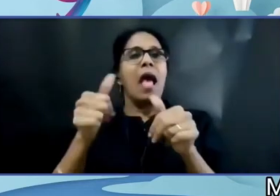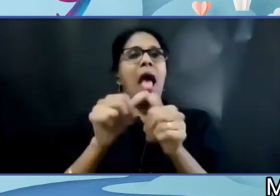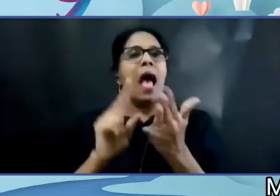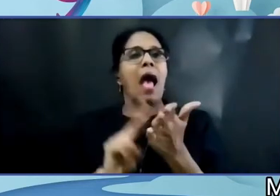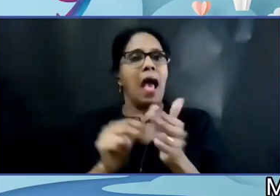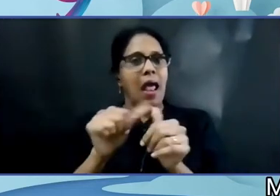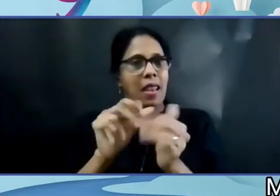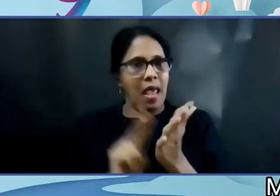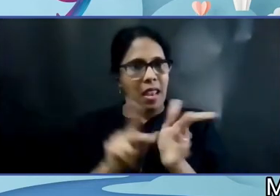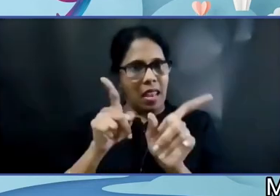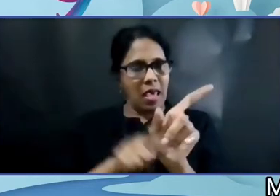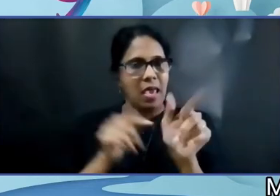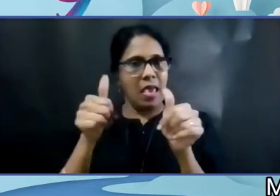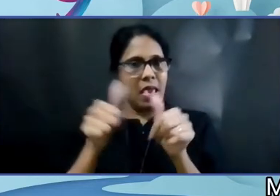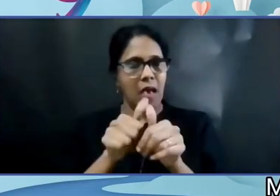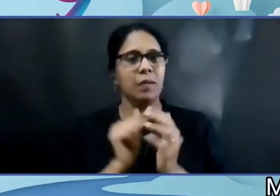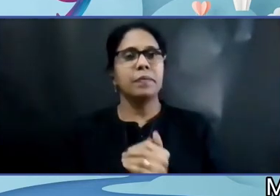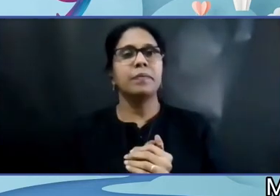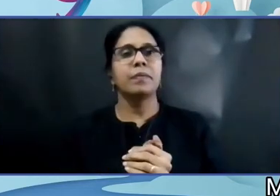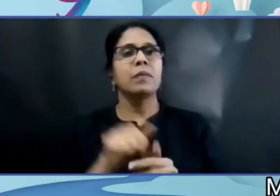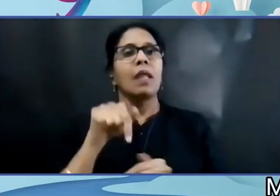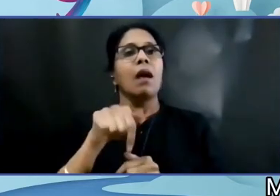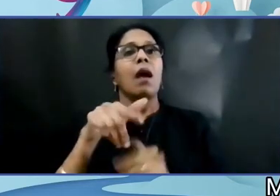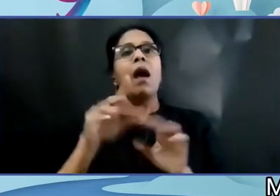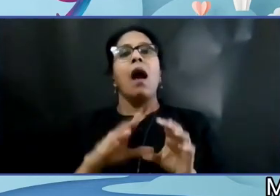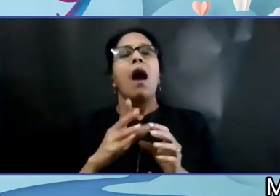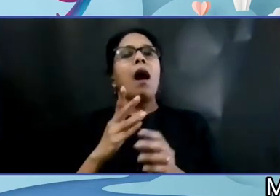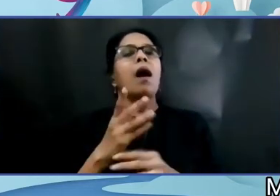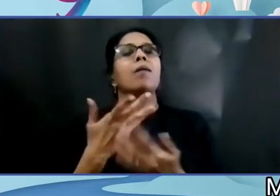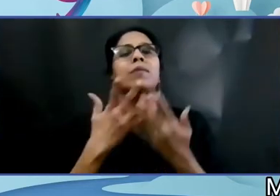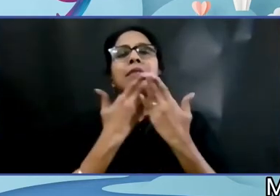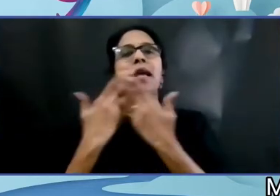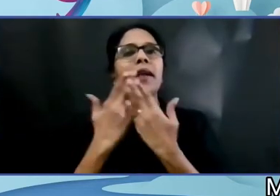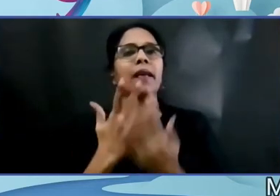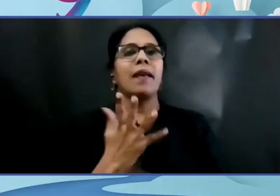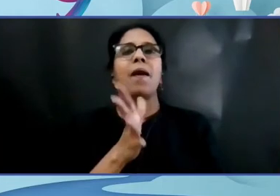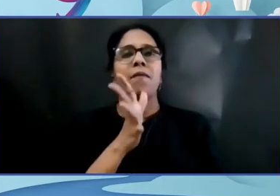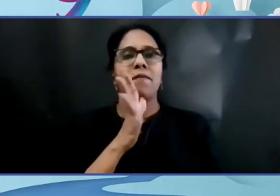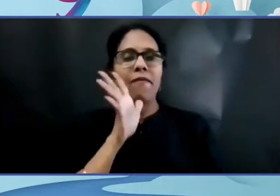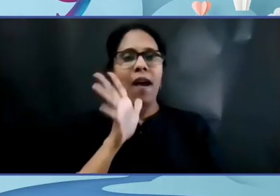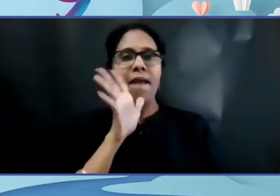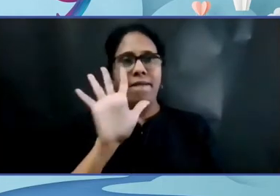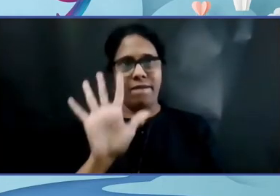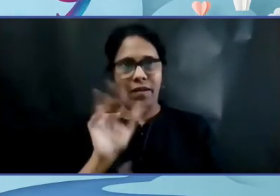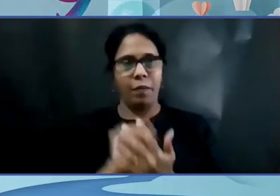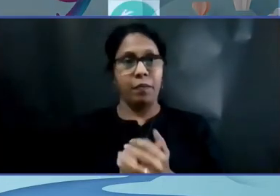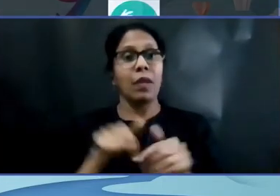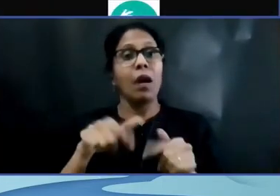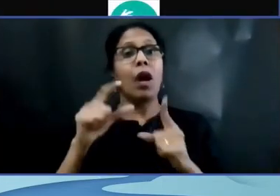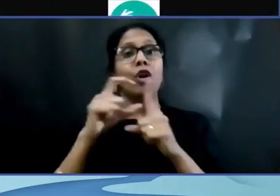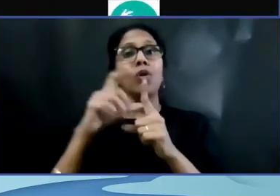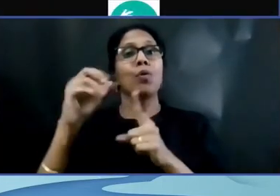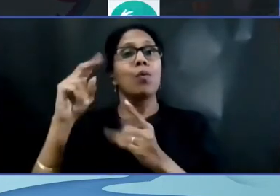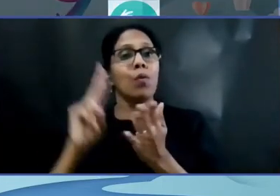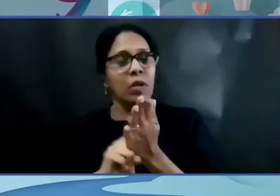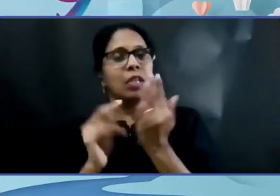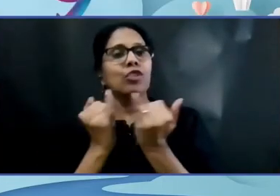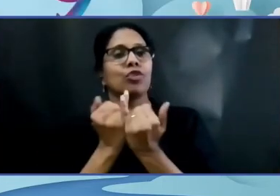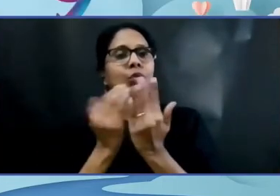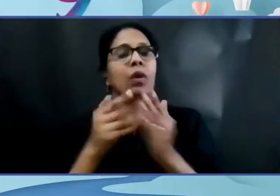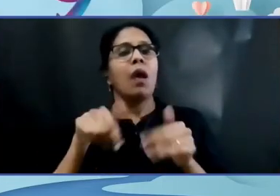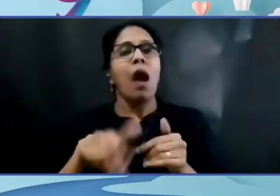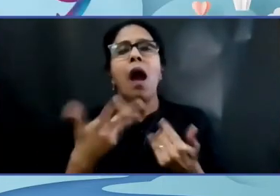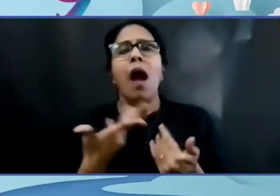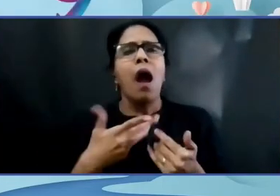Ananya Chen and I am in class five, the dude girl school. I have a learning condition